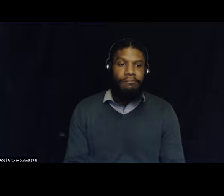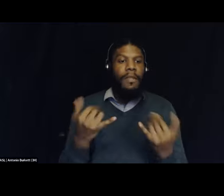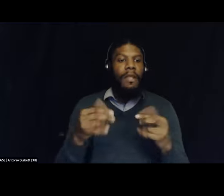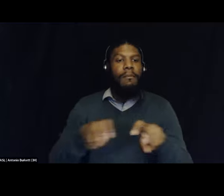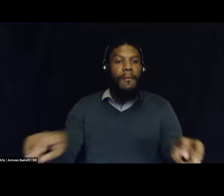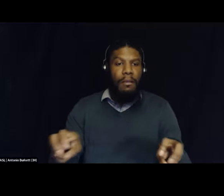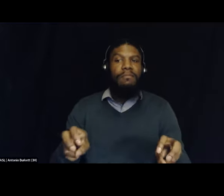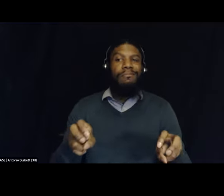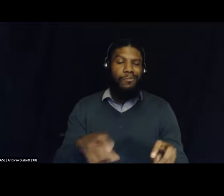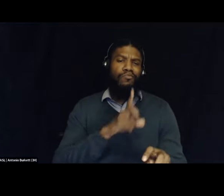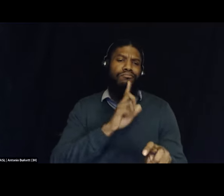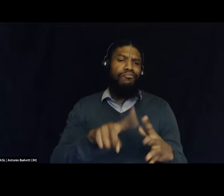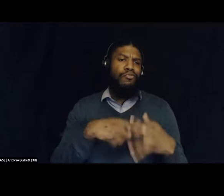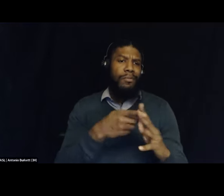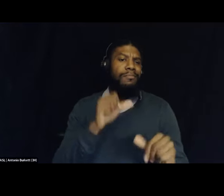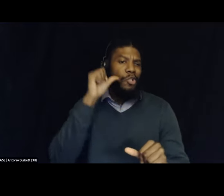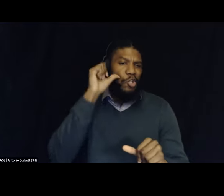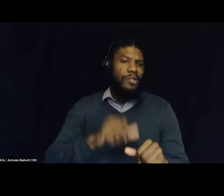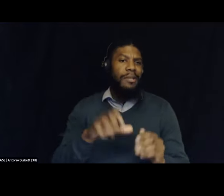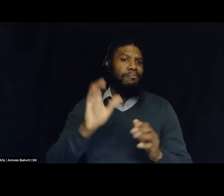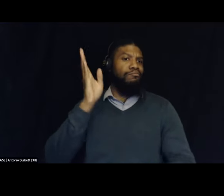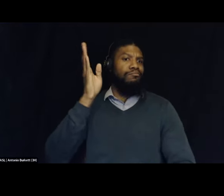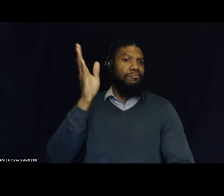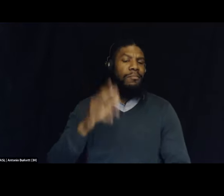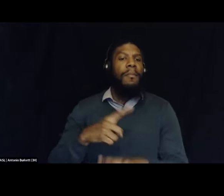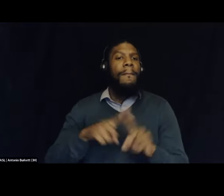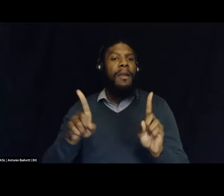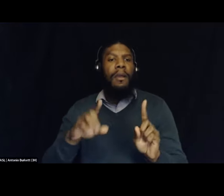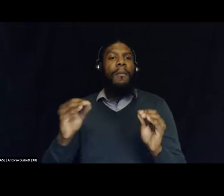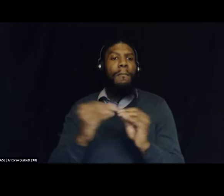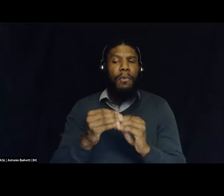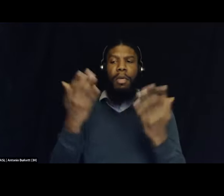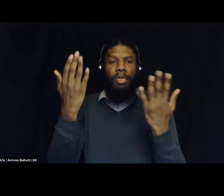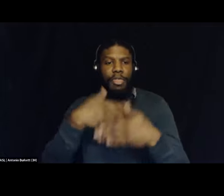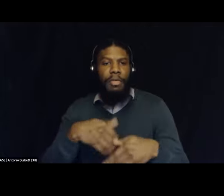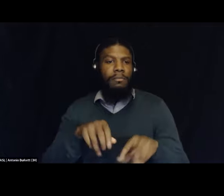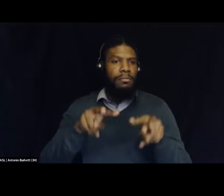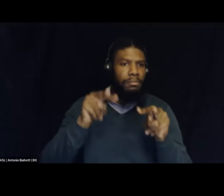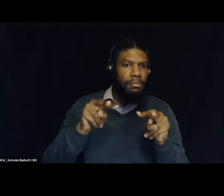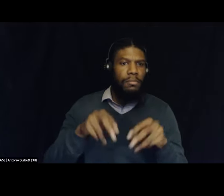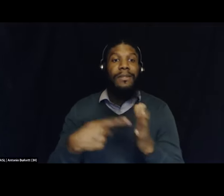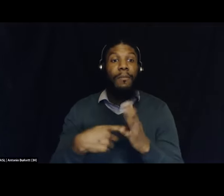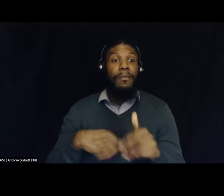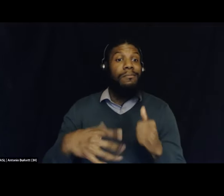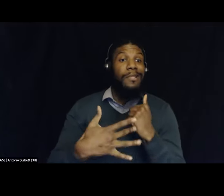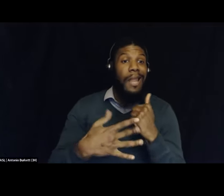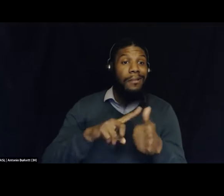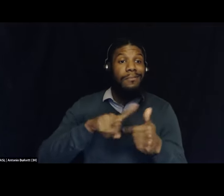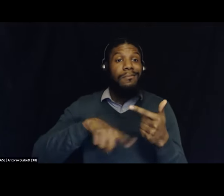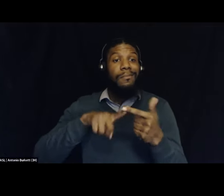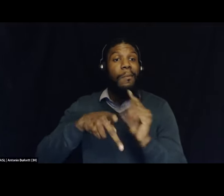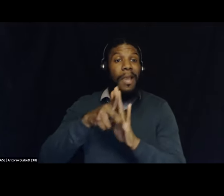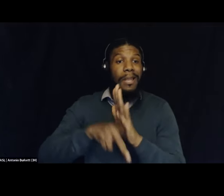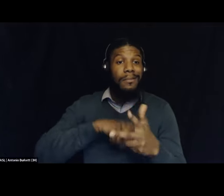in more detail the forms of drug war surveillance that tend to be more invisibilized, the technologies, policies, and